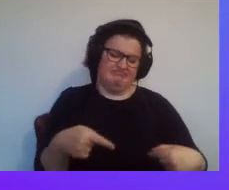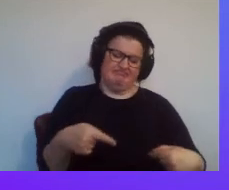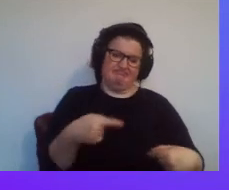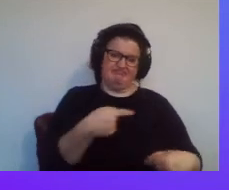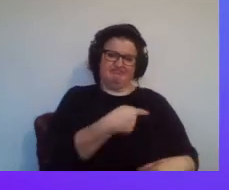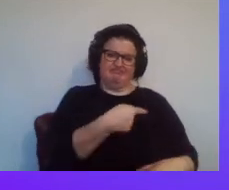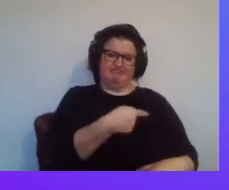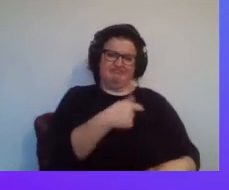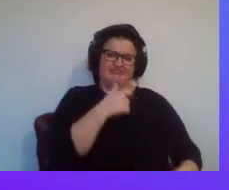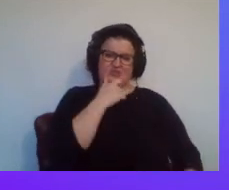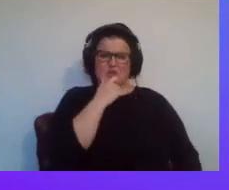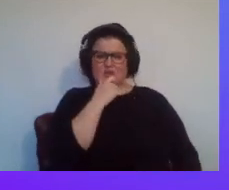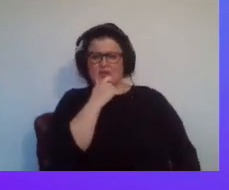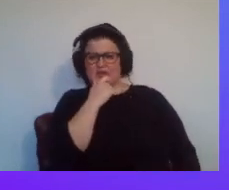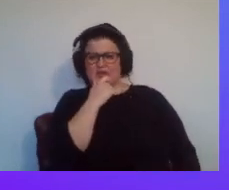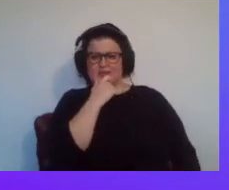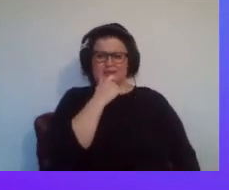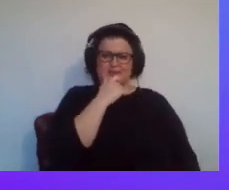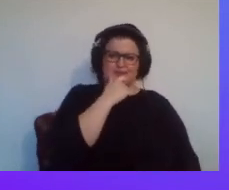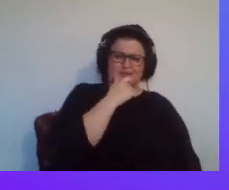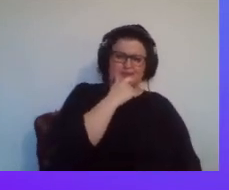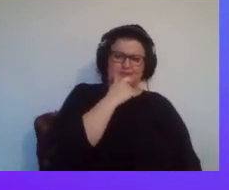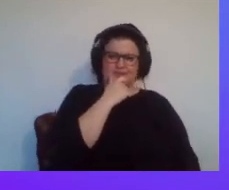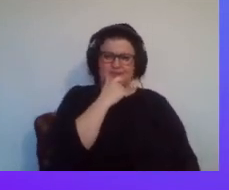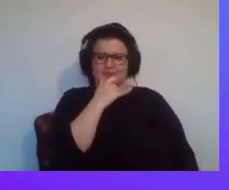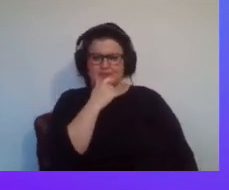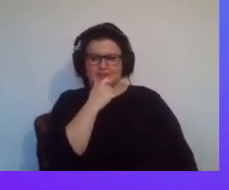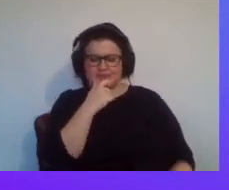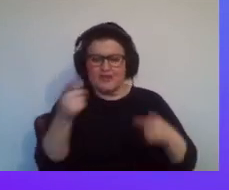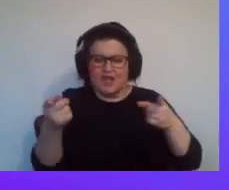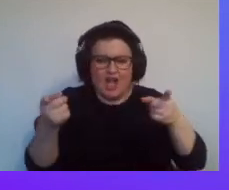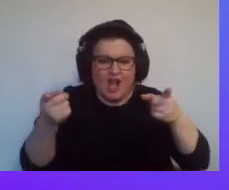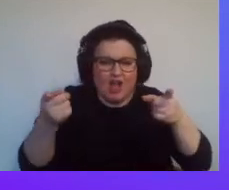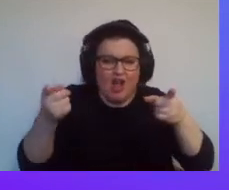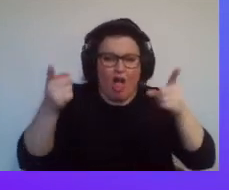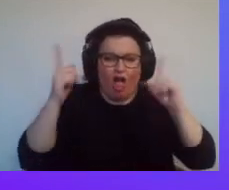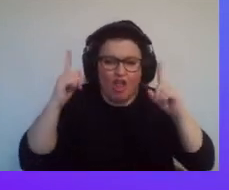authorities, the government and some within our medical profession.